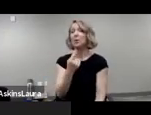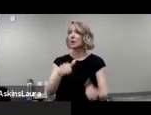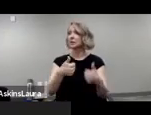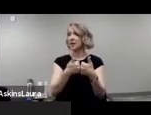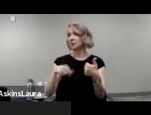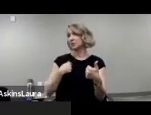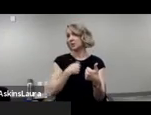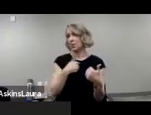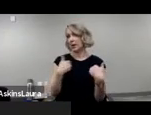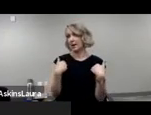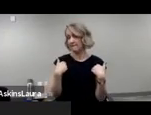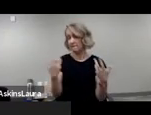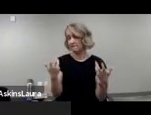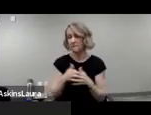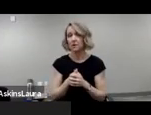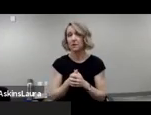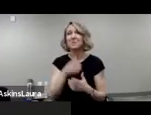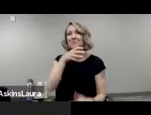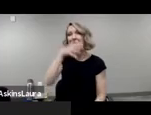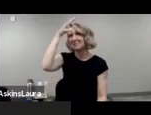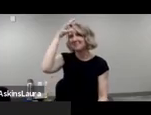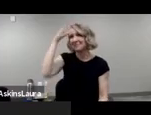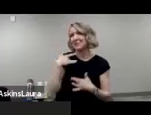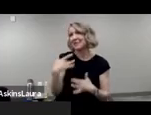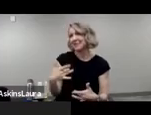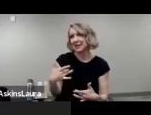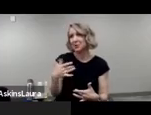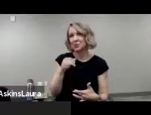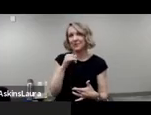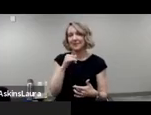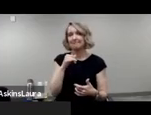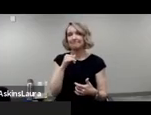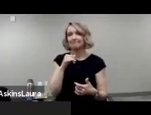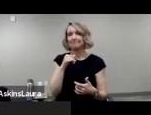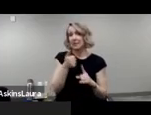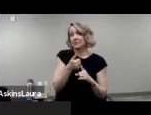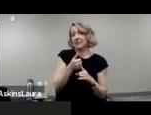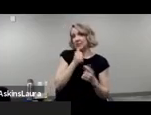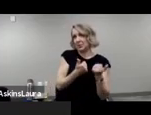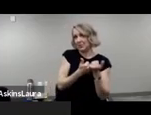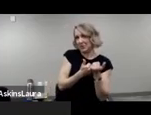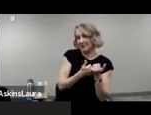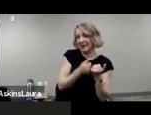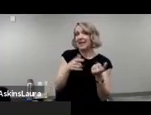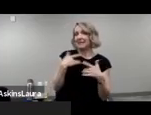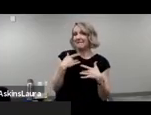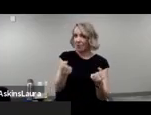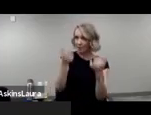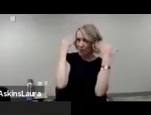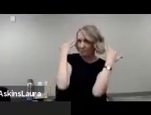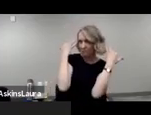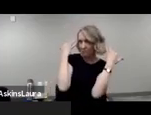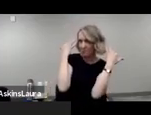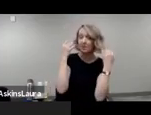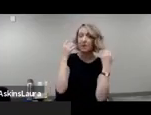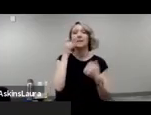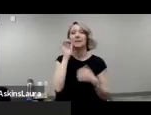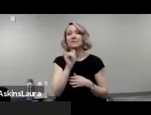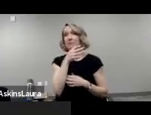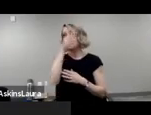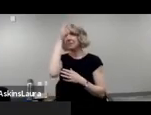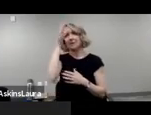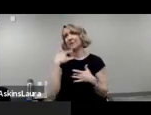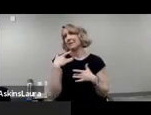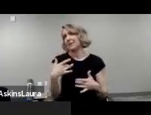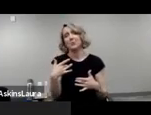we face is that parents are often unsupported and overwhelmed. And because of that, they're just